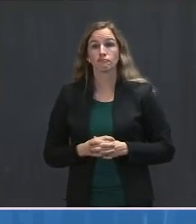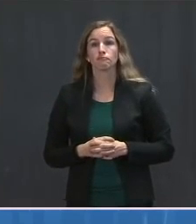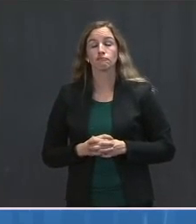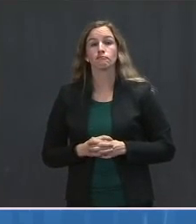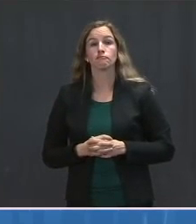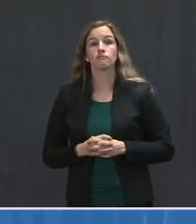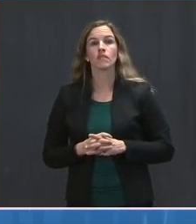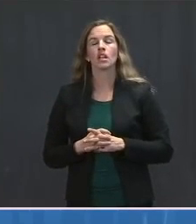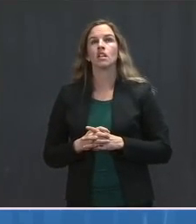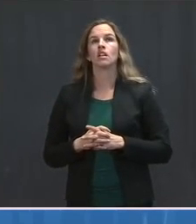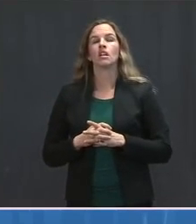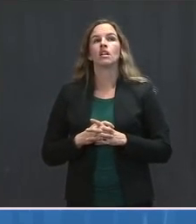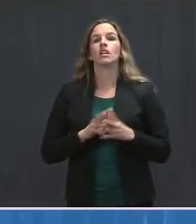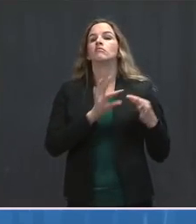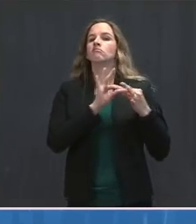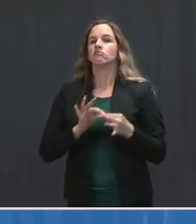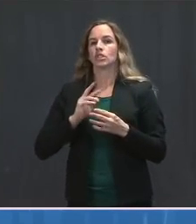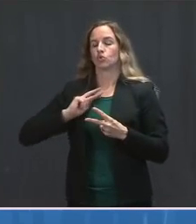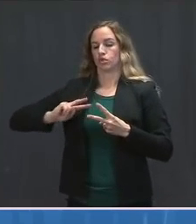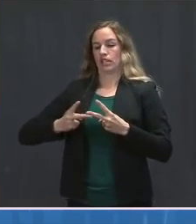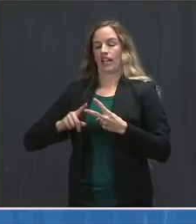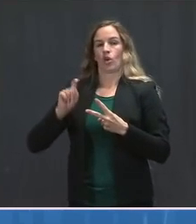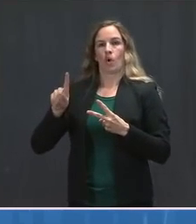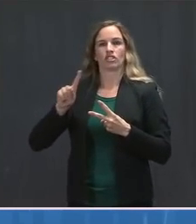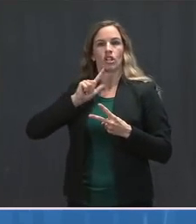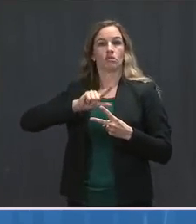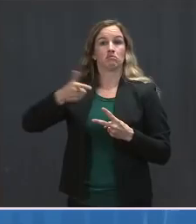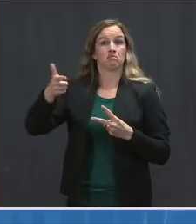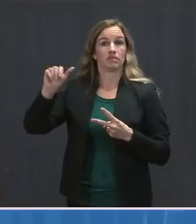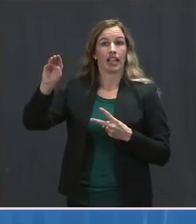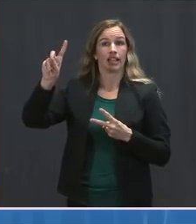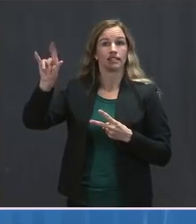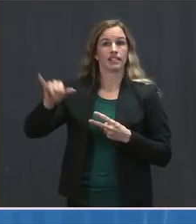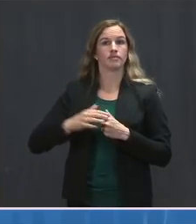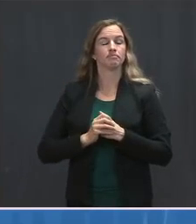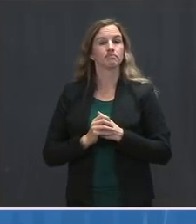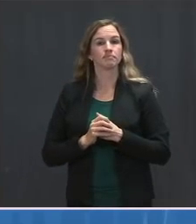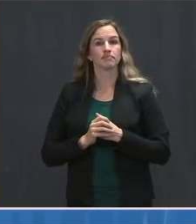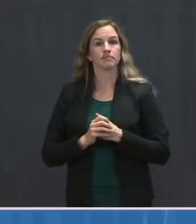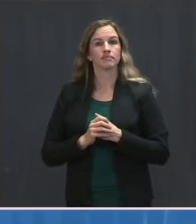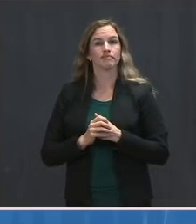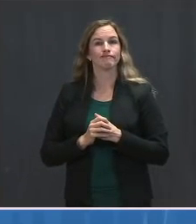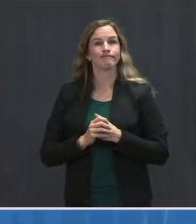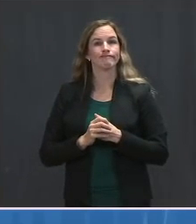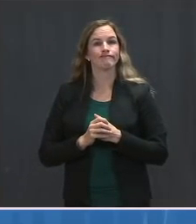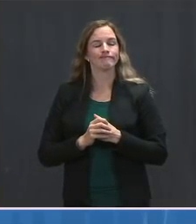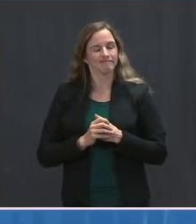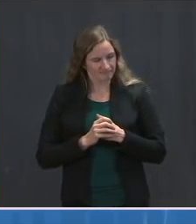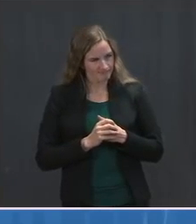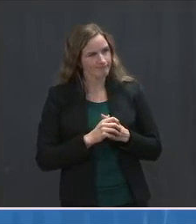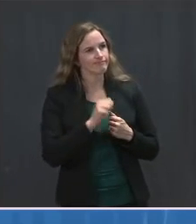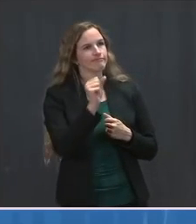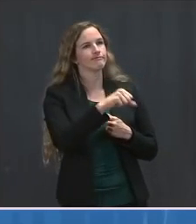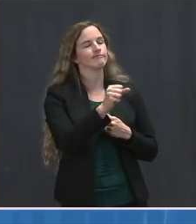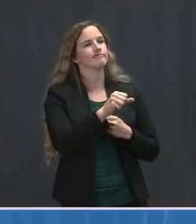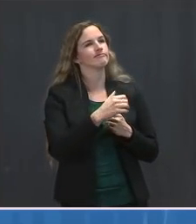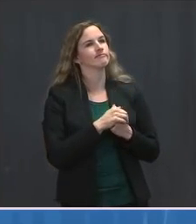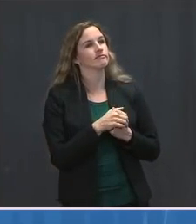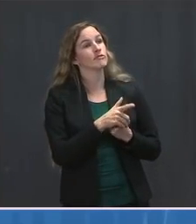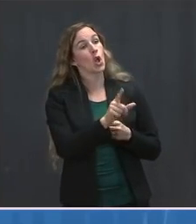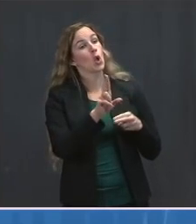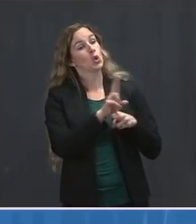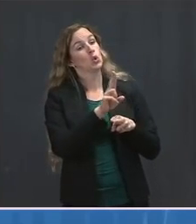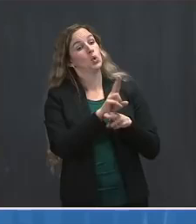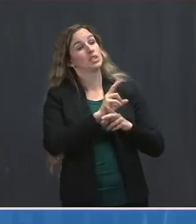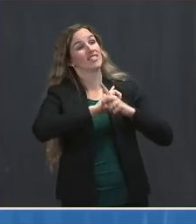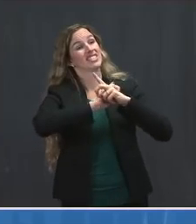second question, I'll defer back over to Andy. Mr. Yep. So I think that the use of the Defense Production